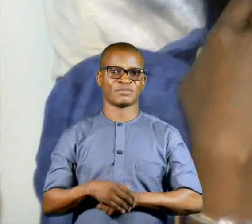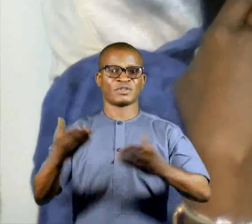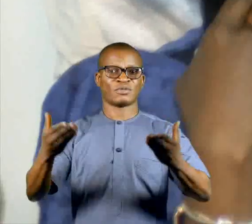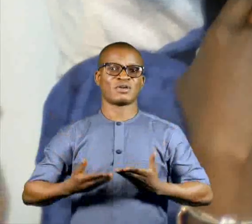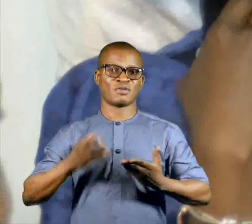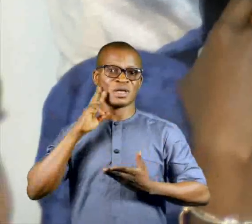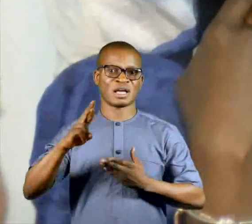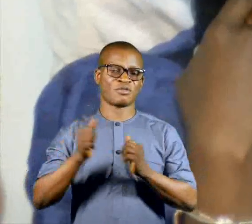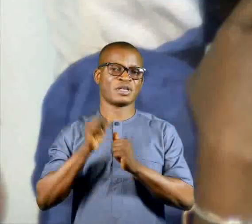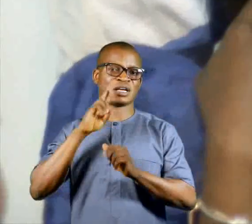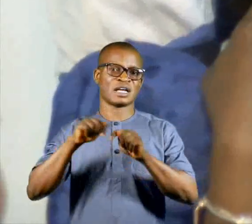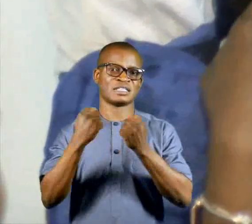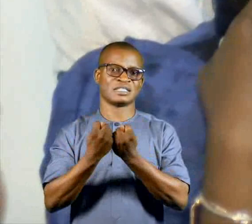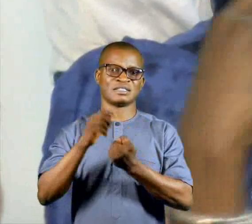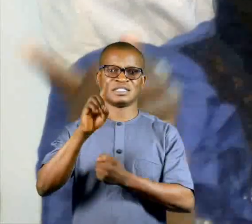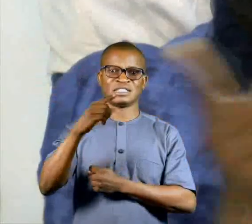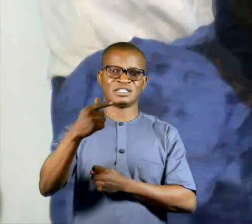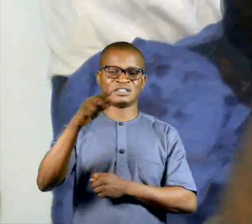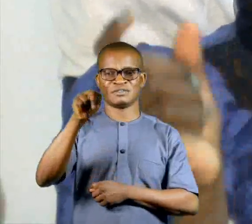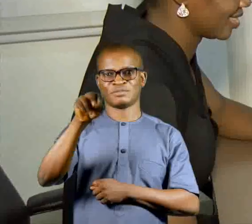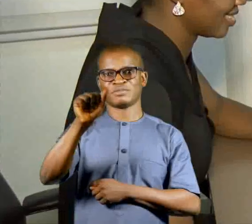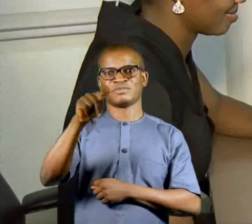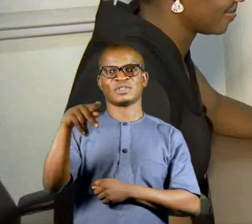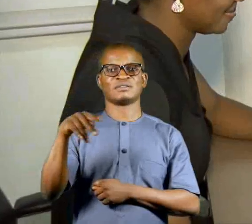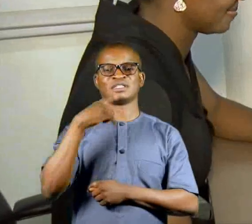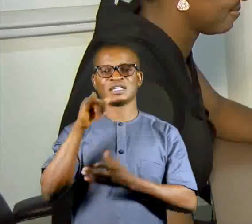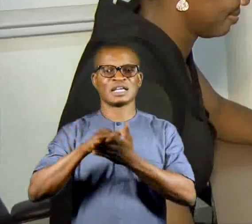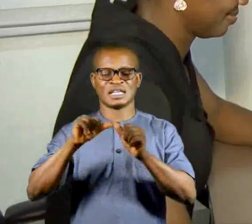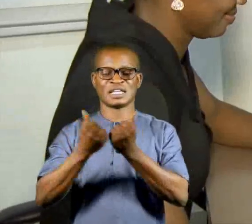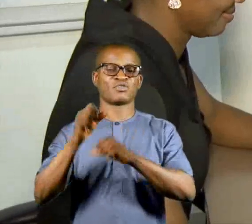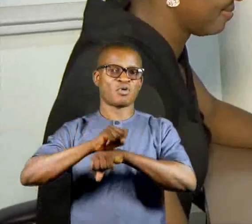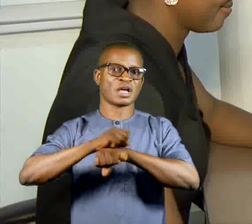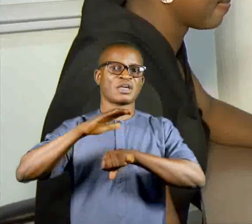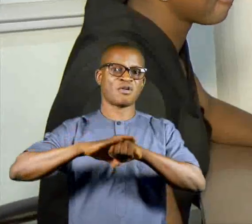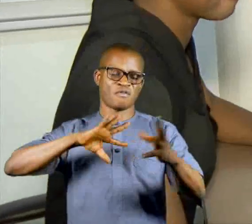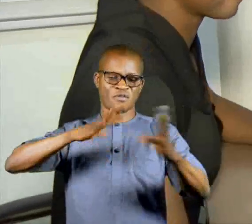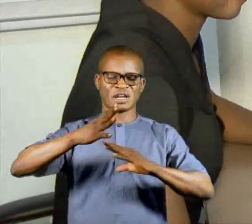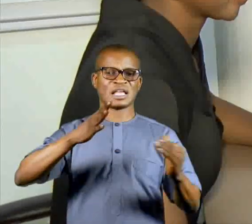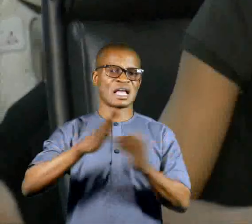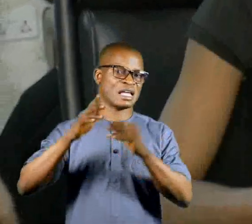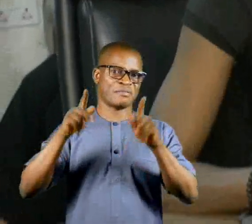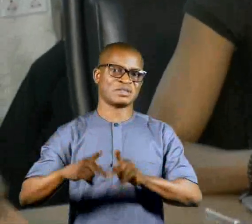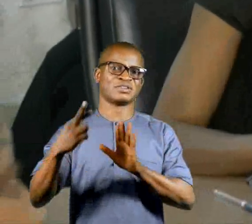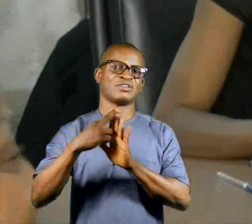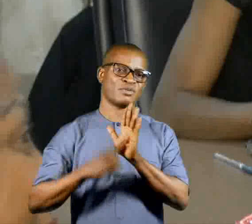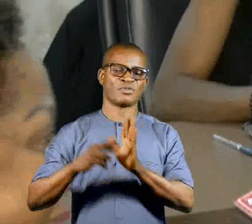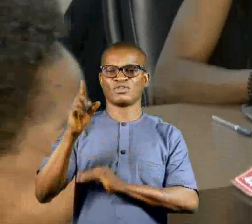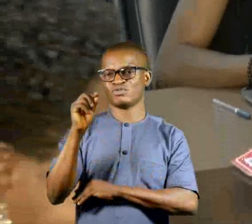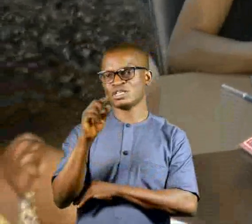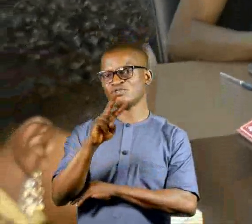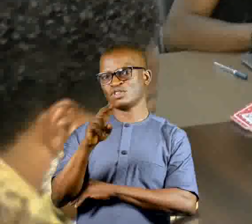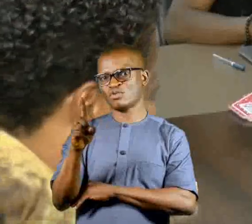Welcoming the DCP and her team, the DG Naptip said that the agency is currently working on the Violence Against Persons Report